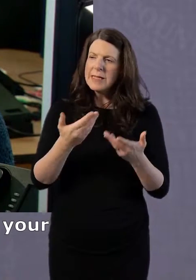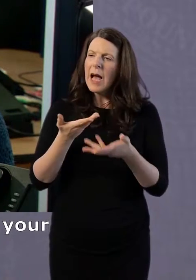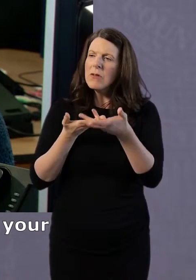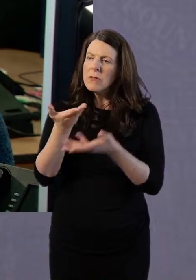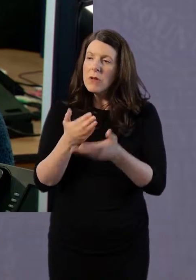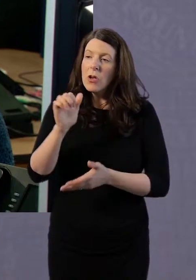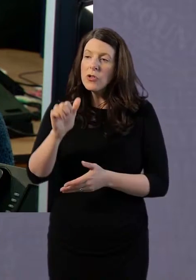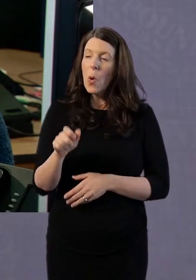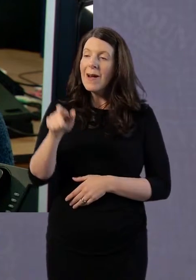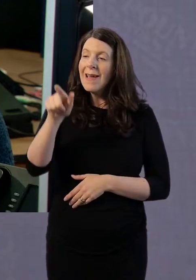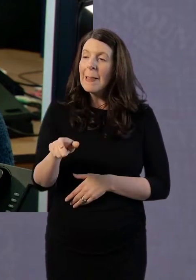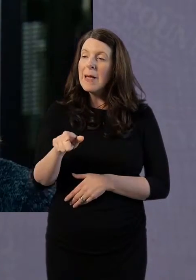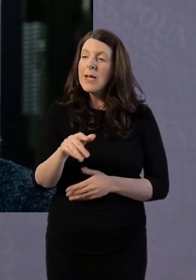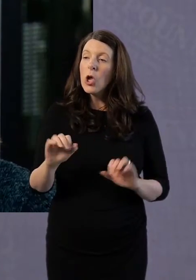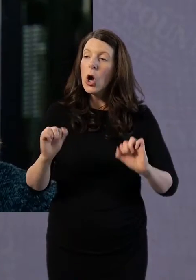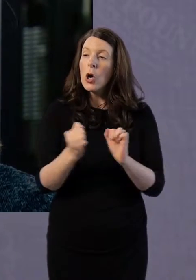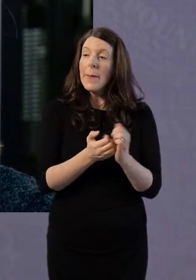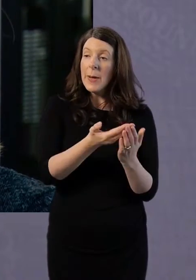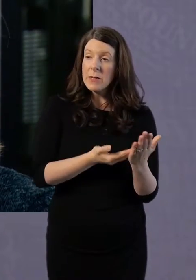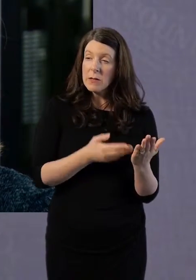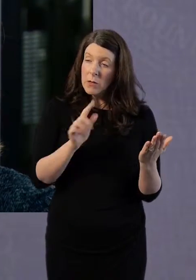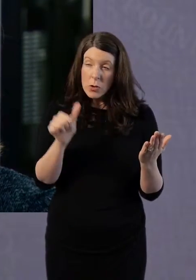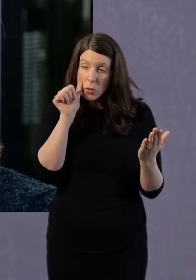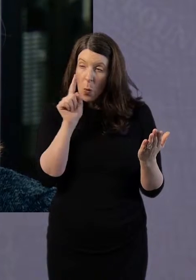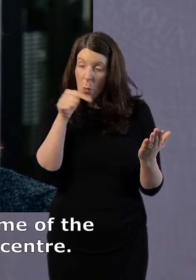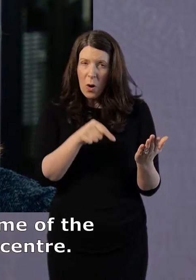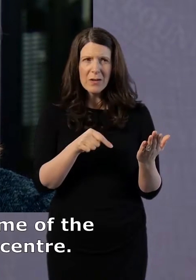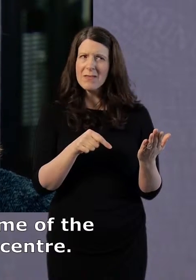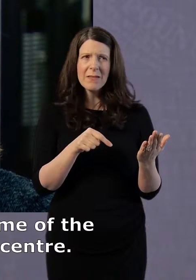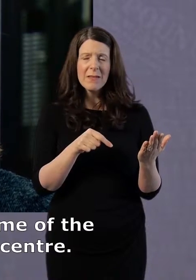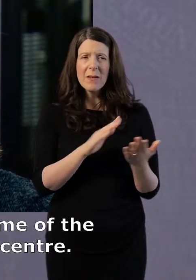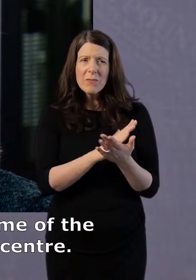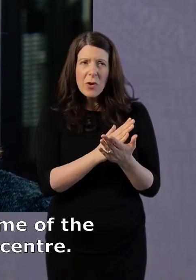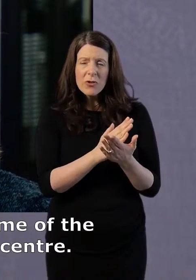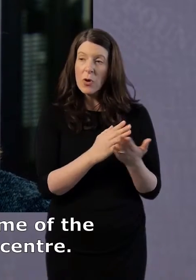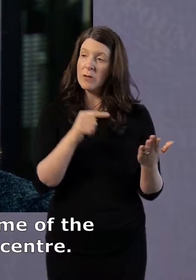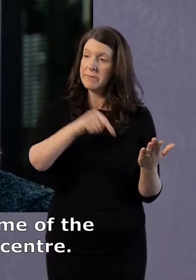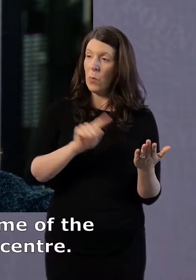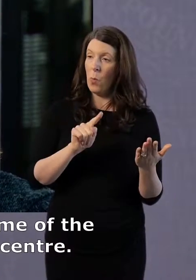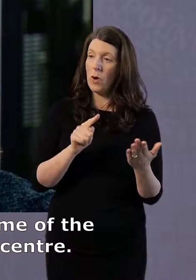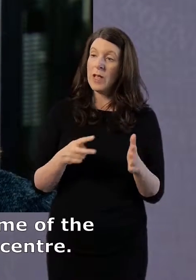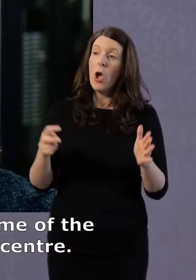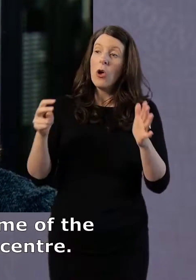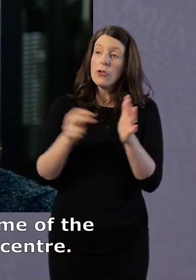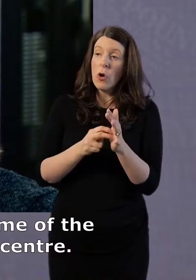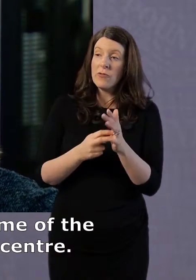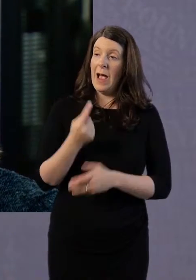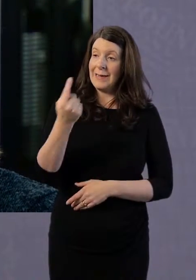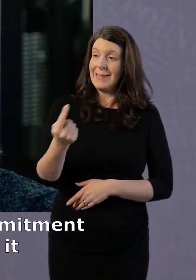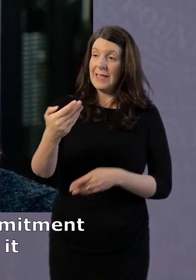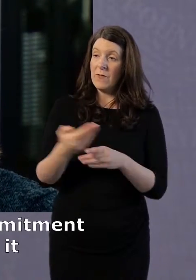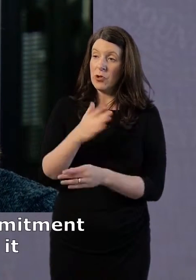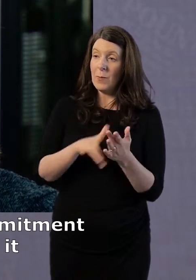commitment. Do you know what that is? I'm not sure. Okay, the claimant commitment is the name of the contract between you and the Job Centre.